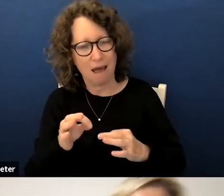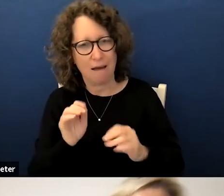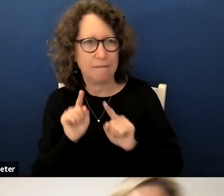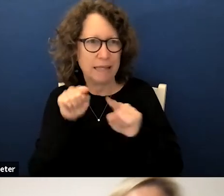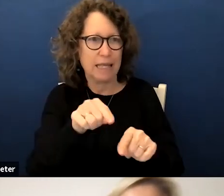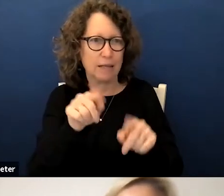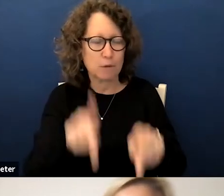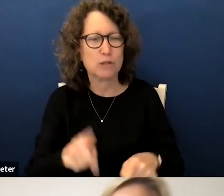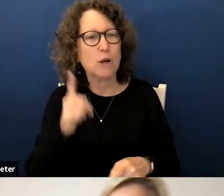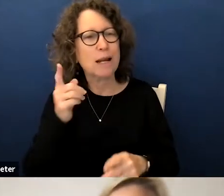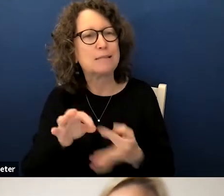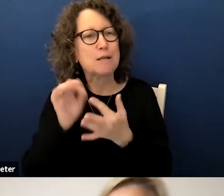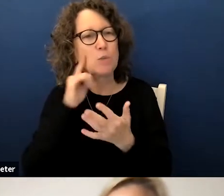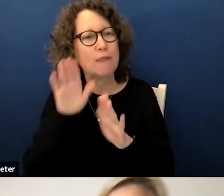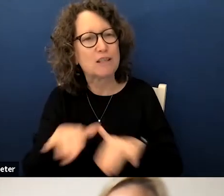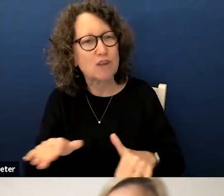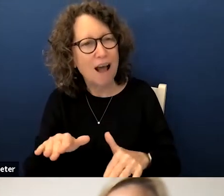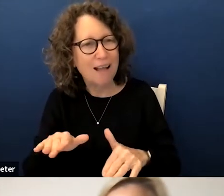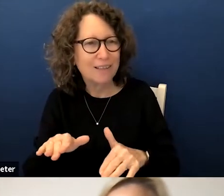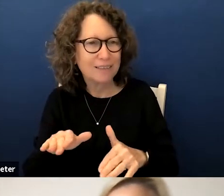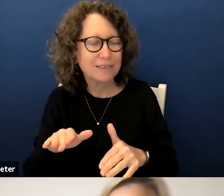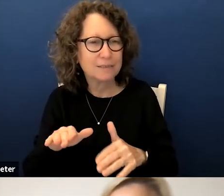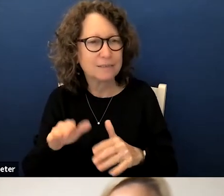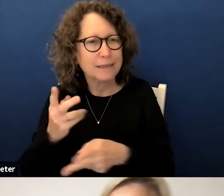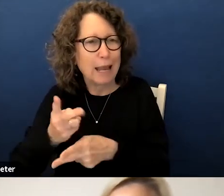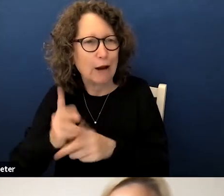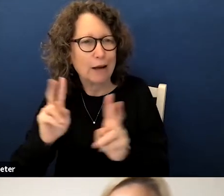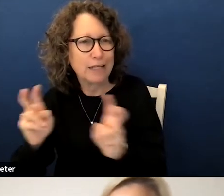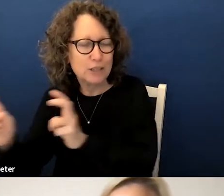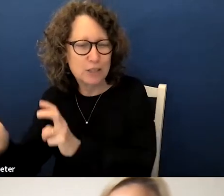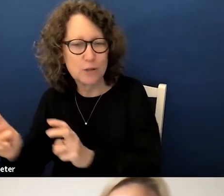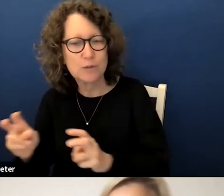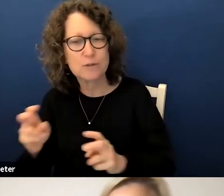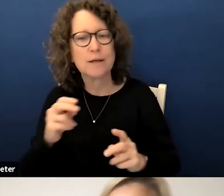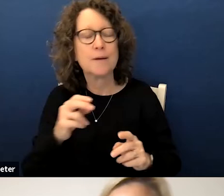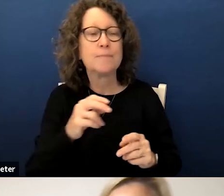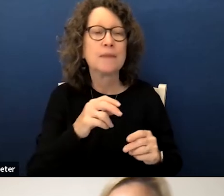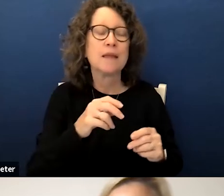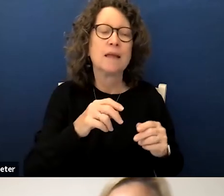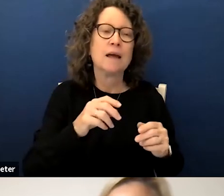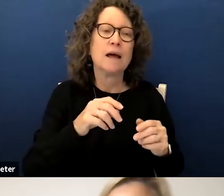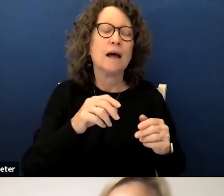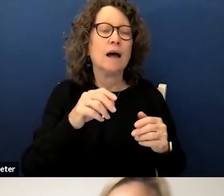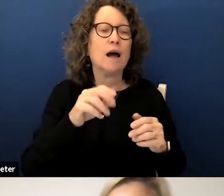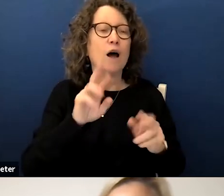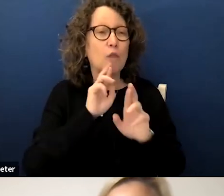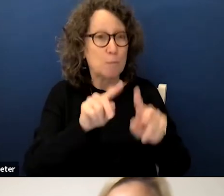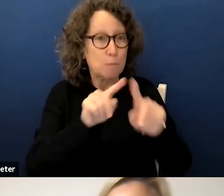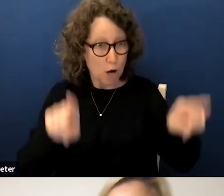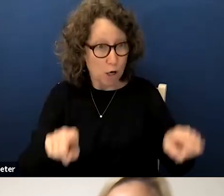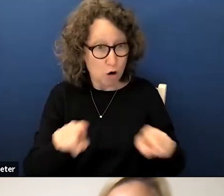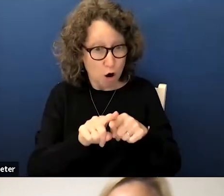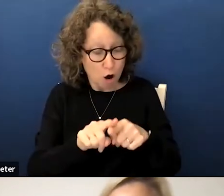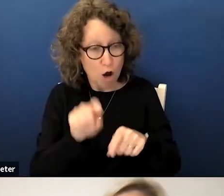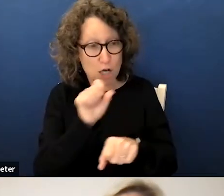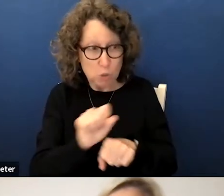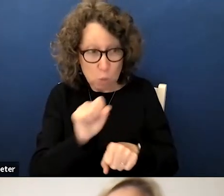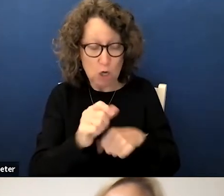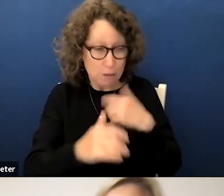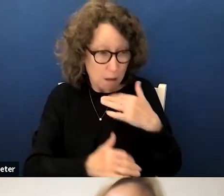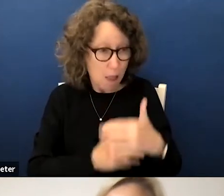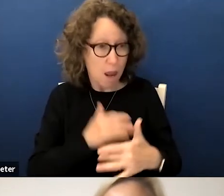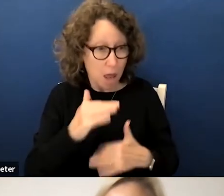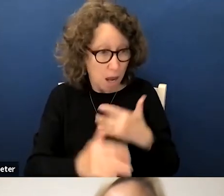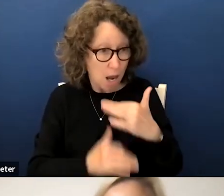also going over their new report cards which have been in the works since the beginning of 2018 finalized and worked on in 2019